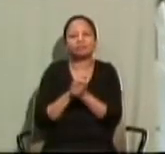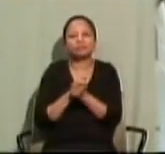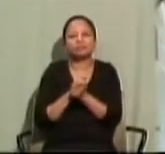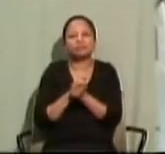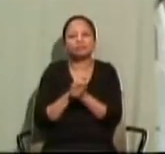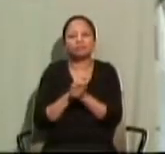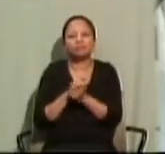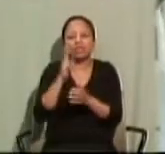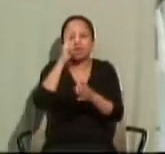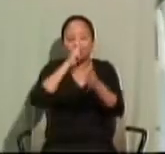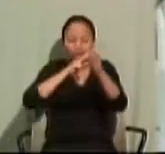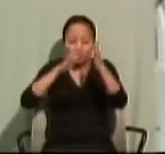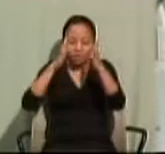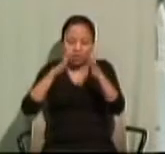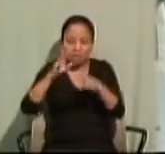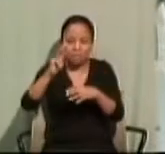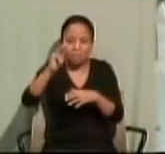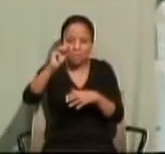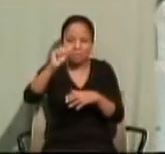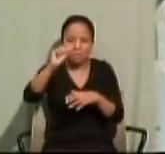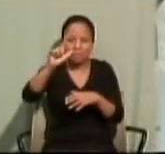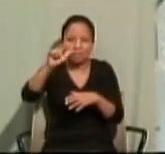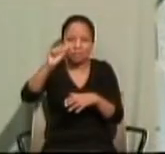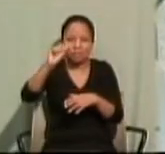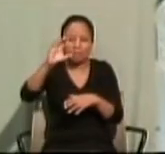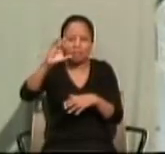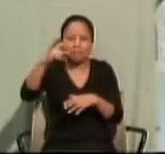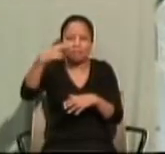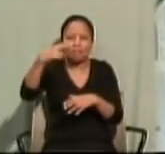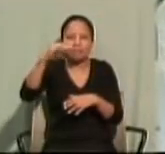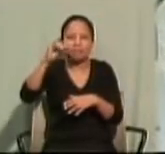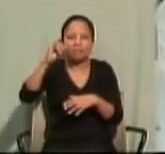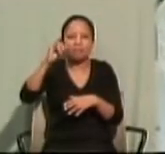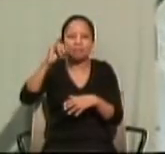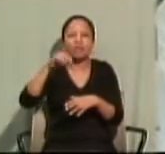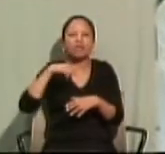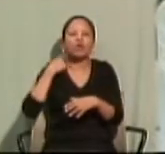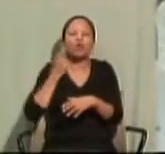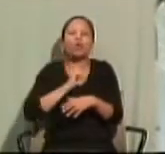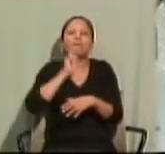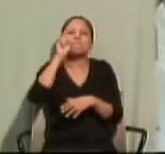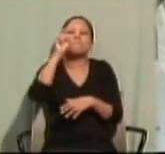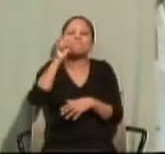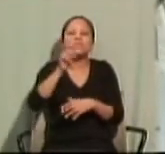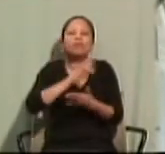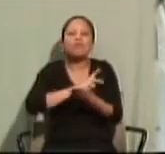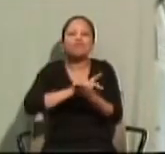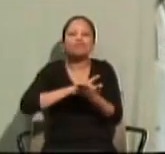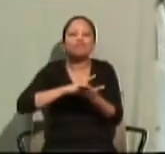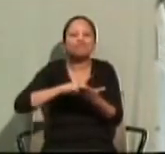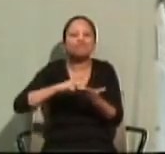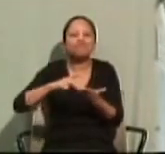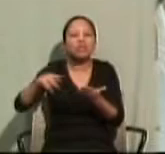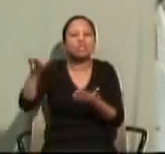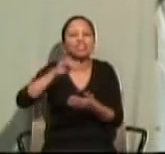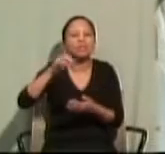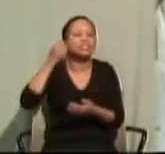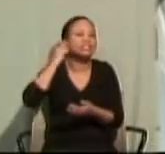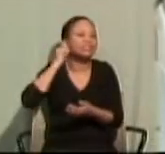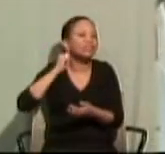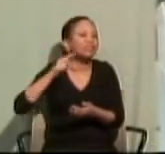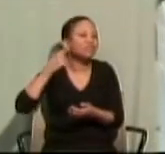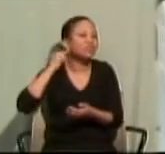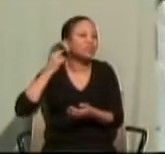Malachi told us, we have to be purified like silver and gold. And as we heard,